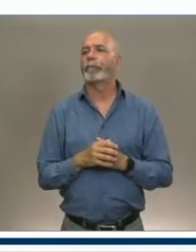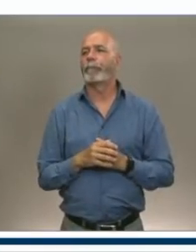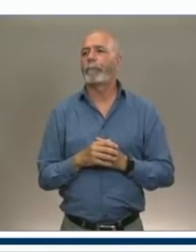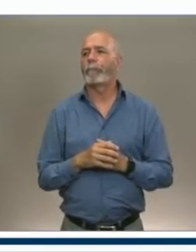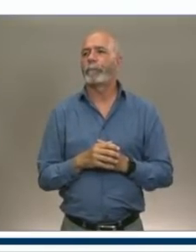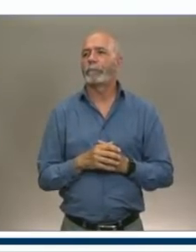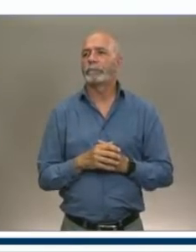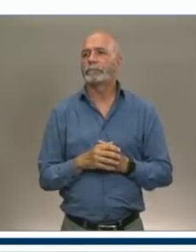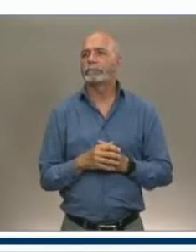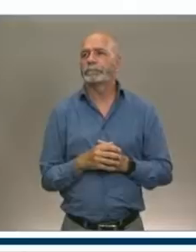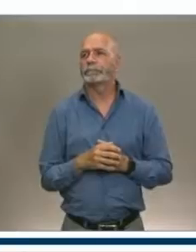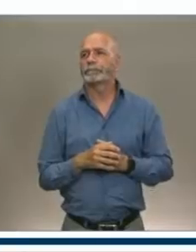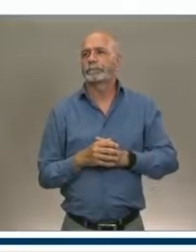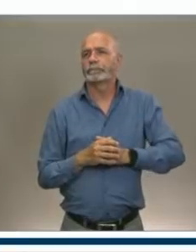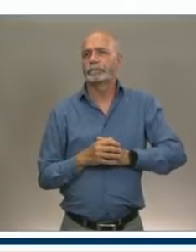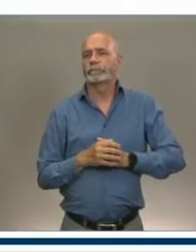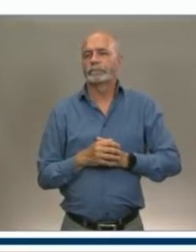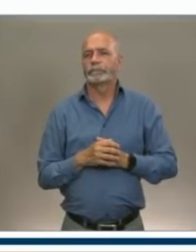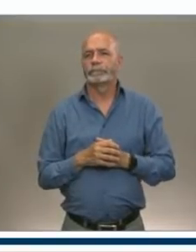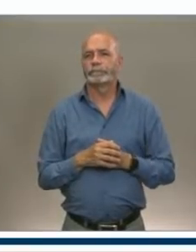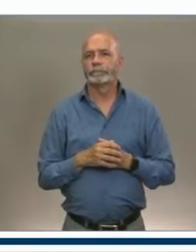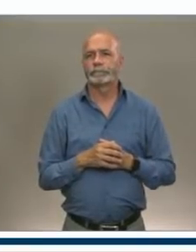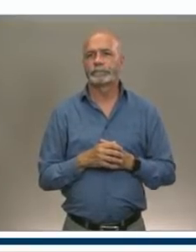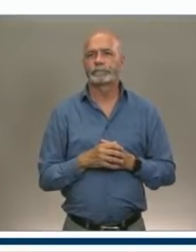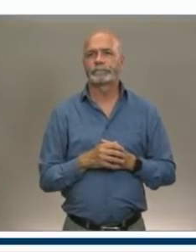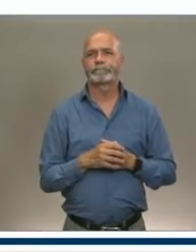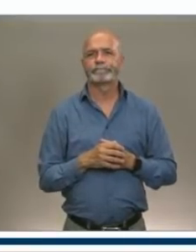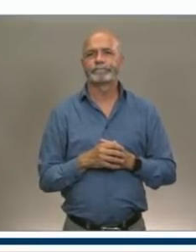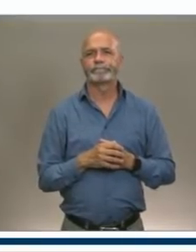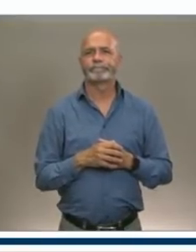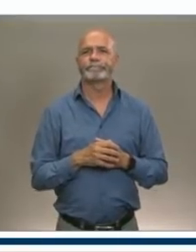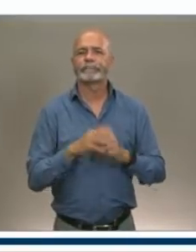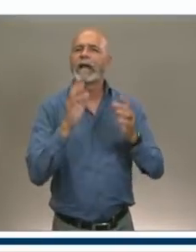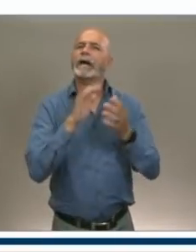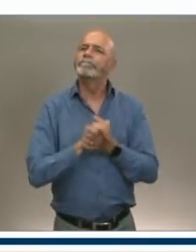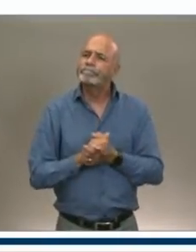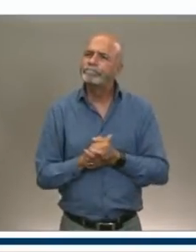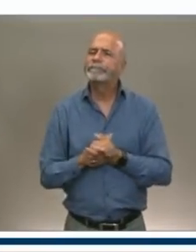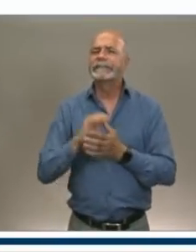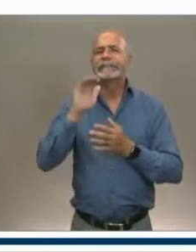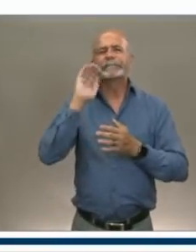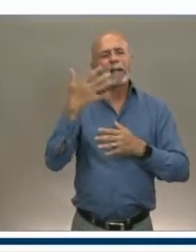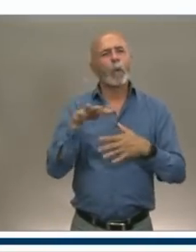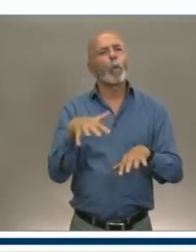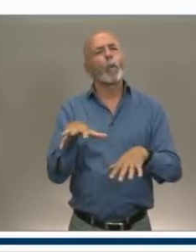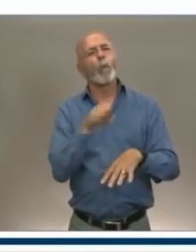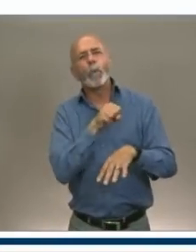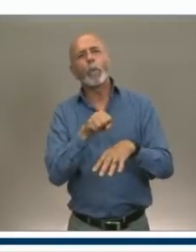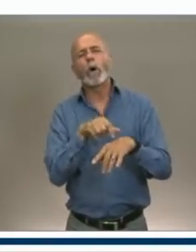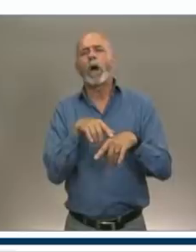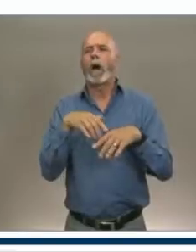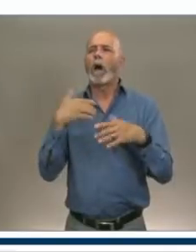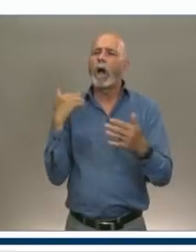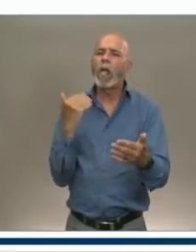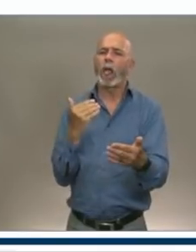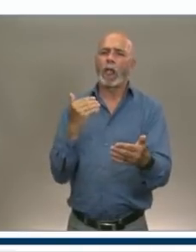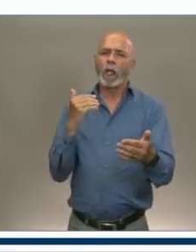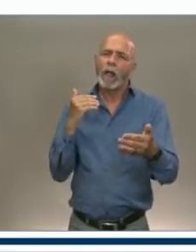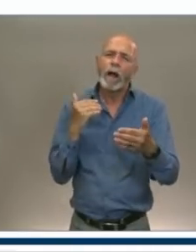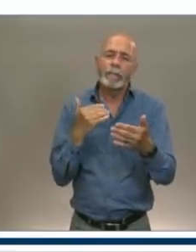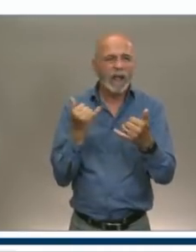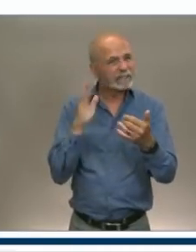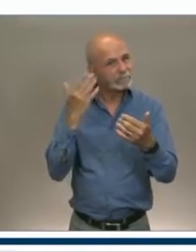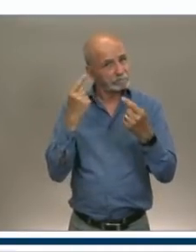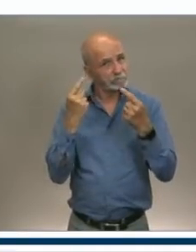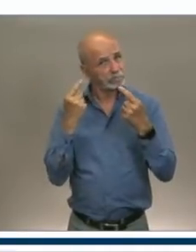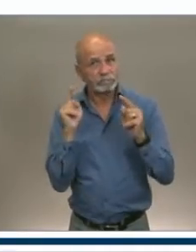Hi, it seems like this has taken some time to come together. So what was the process in